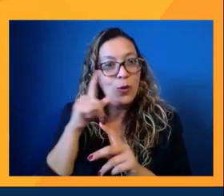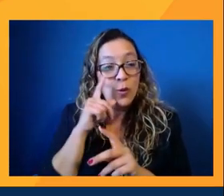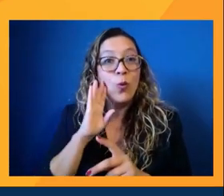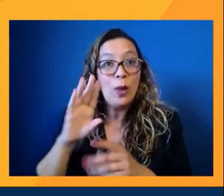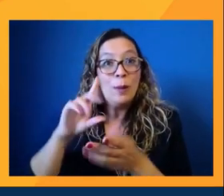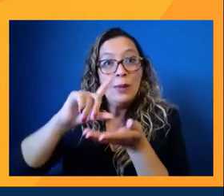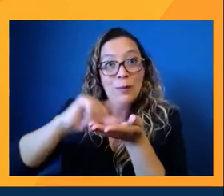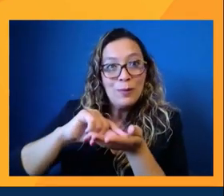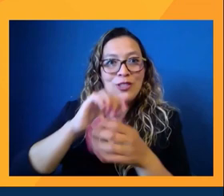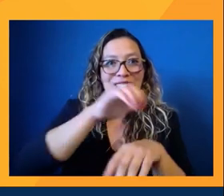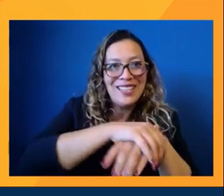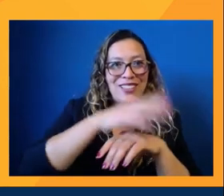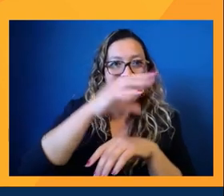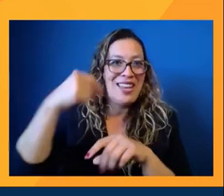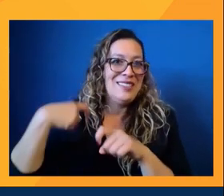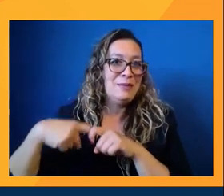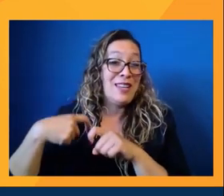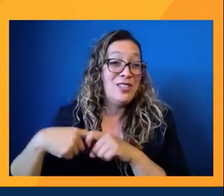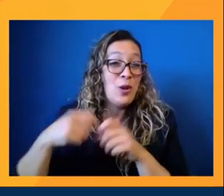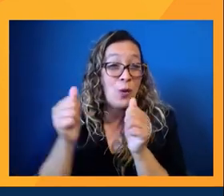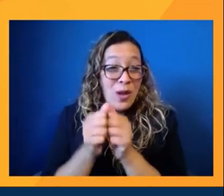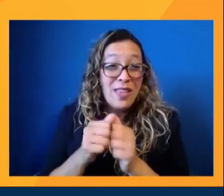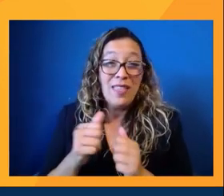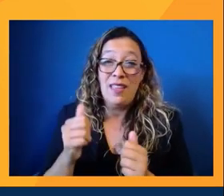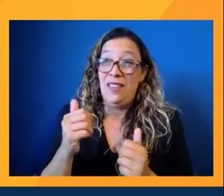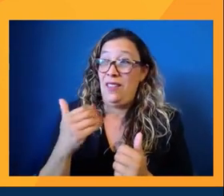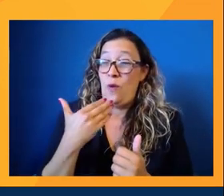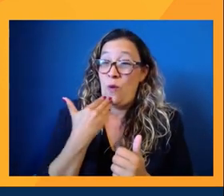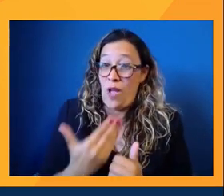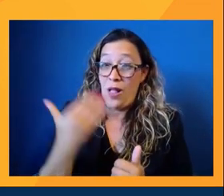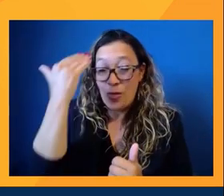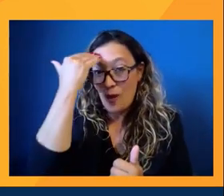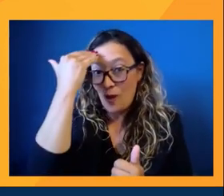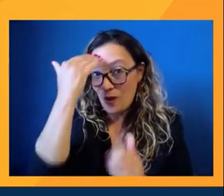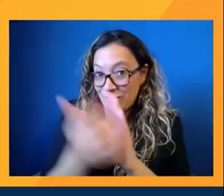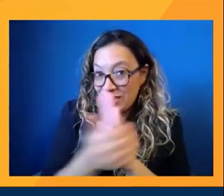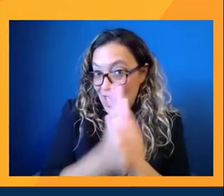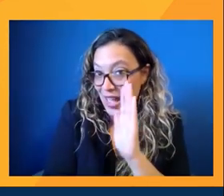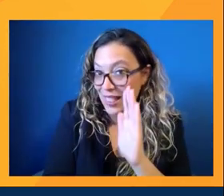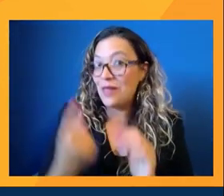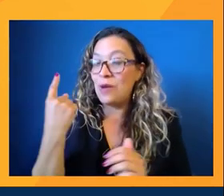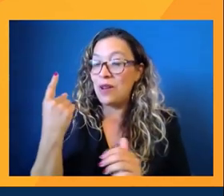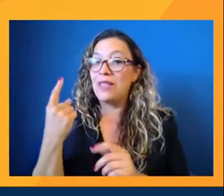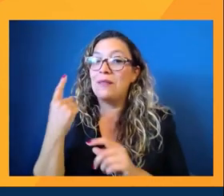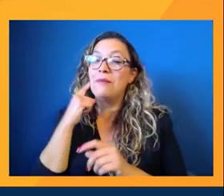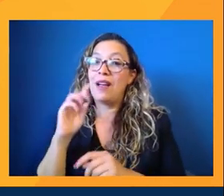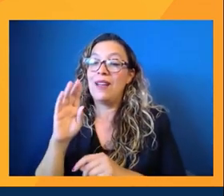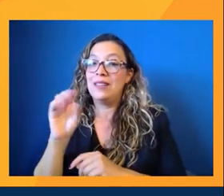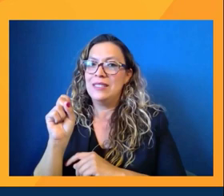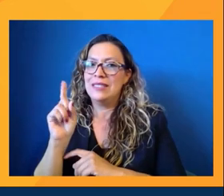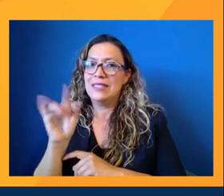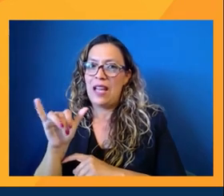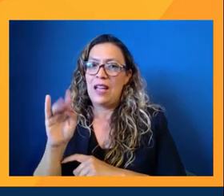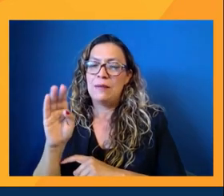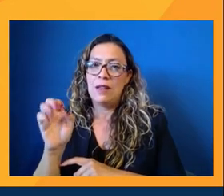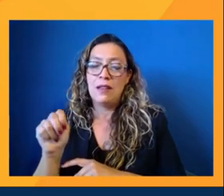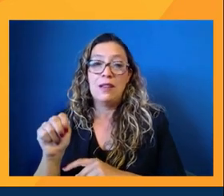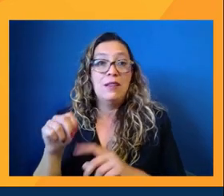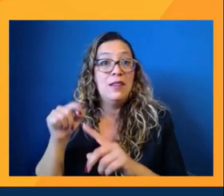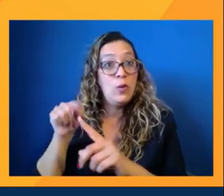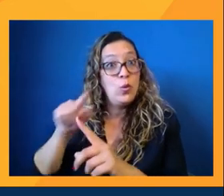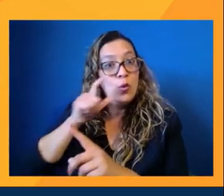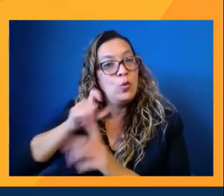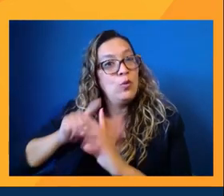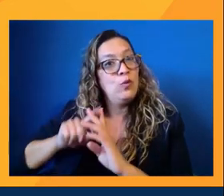English and in Spanish with well-known talent. One of them by Skybound, which is the, you know, initially produced The